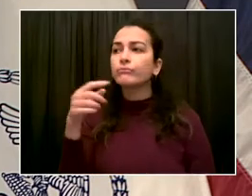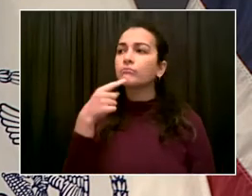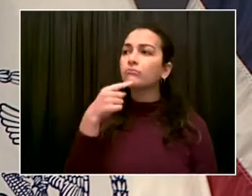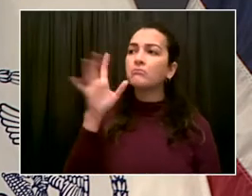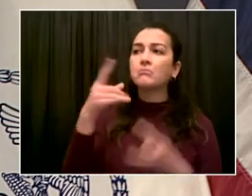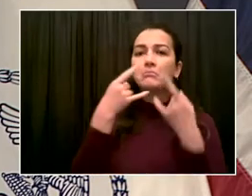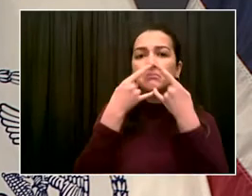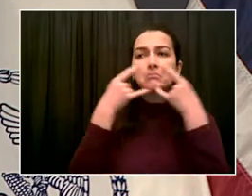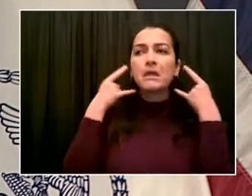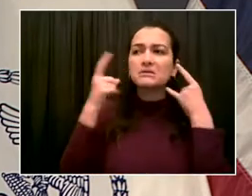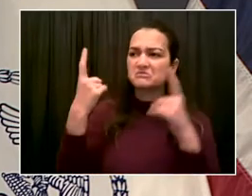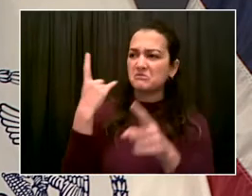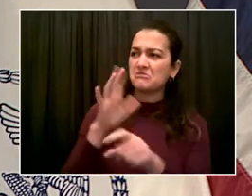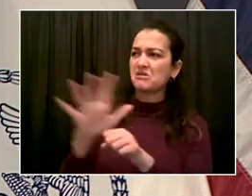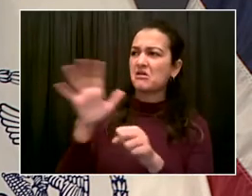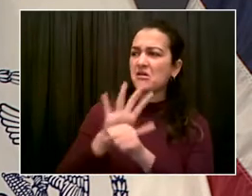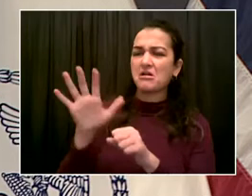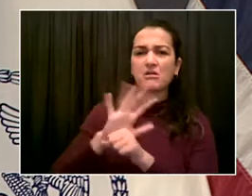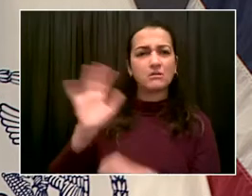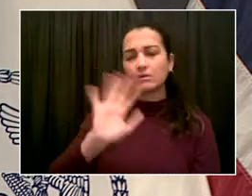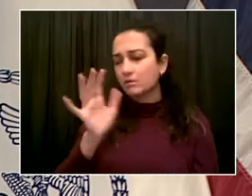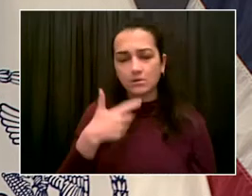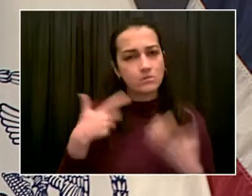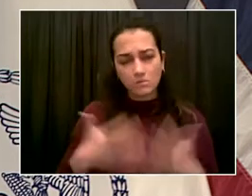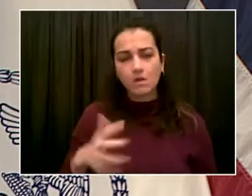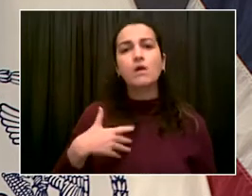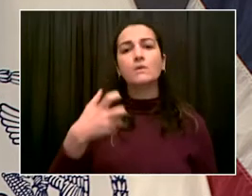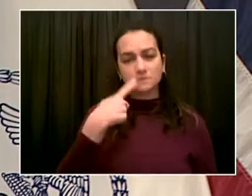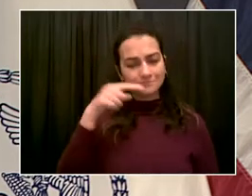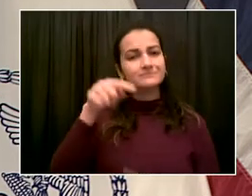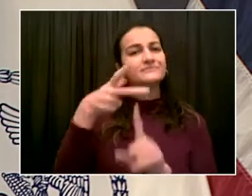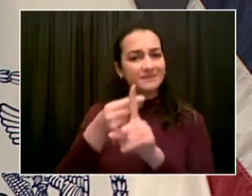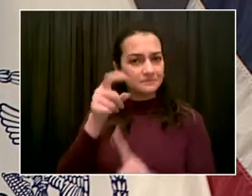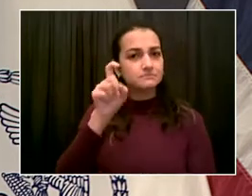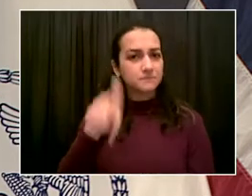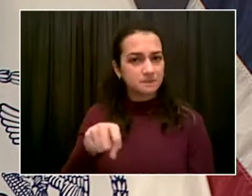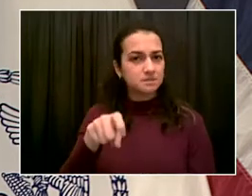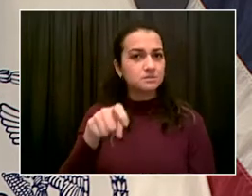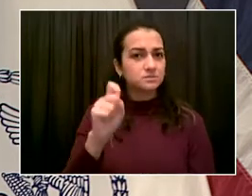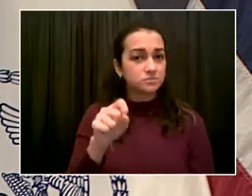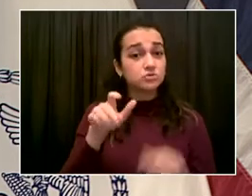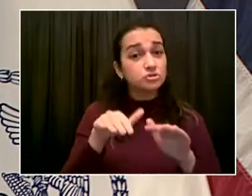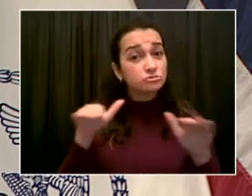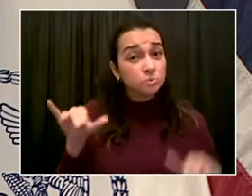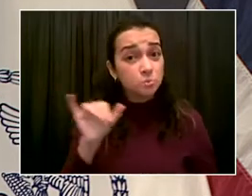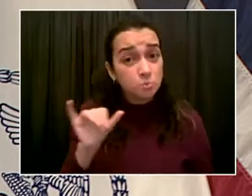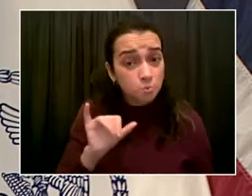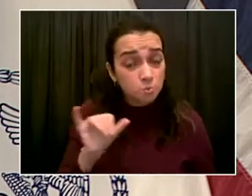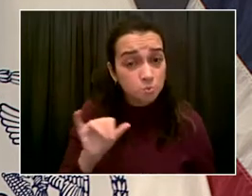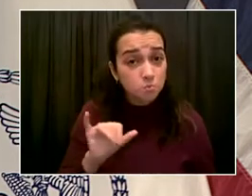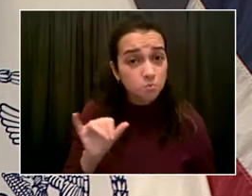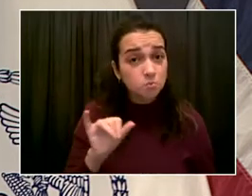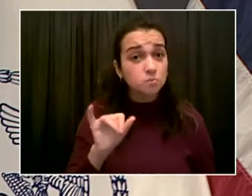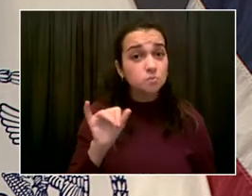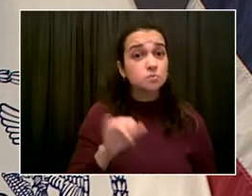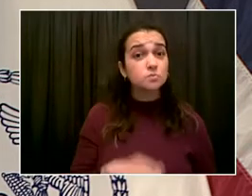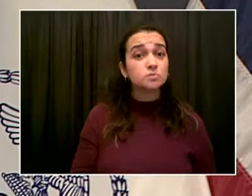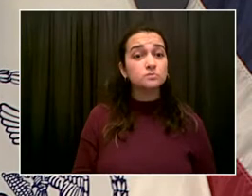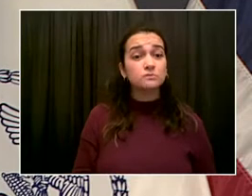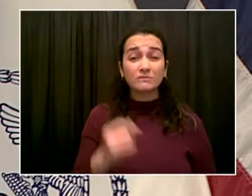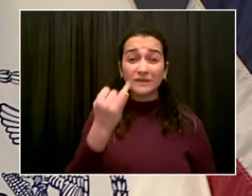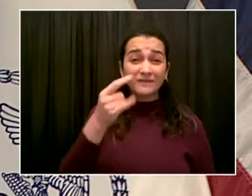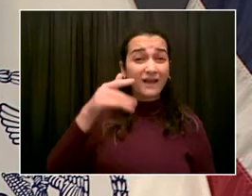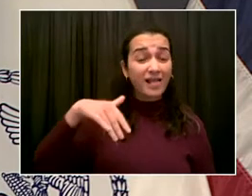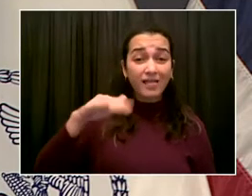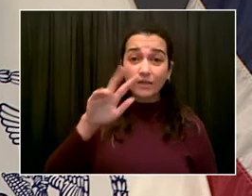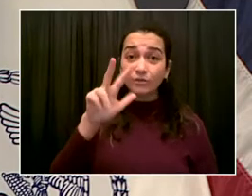youngest kids. We got a lot more to do in terms of boosters. We're keeping the focus on vaccination. Go ahead, Andrew. But just as